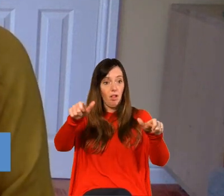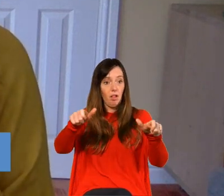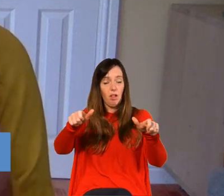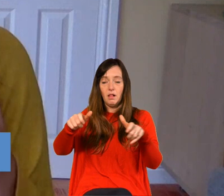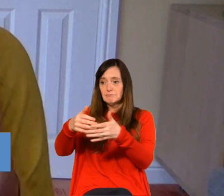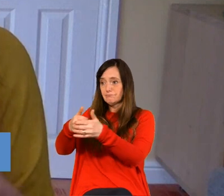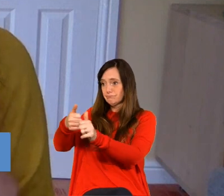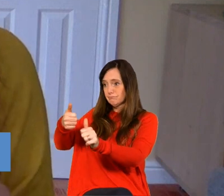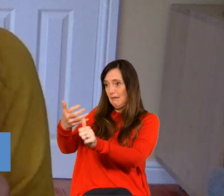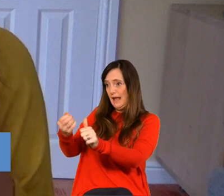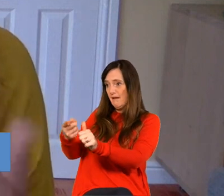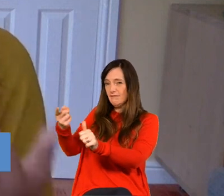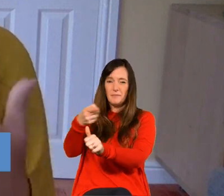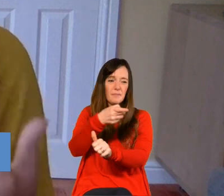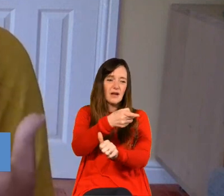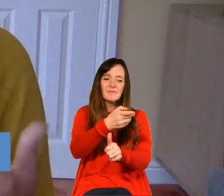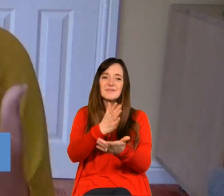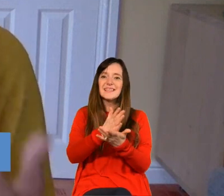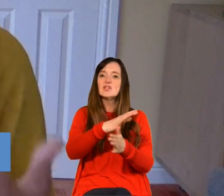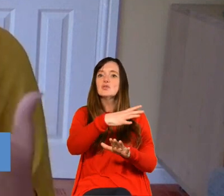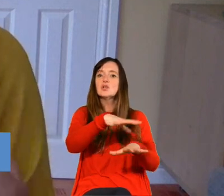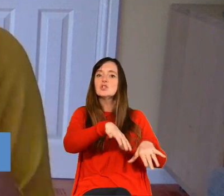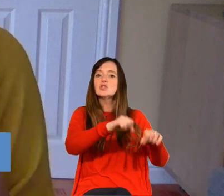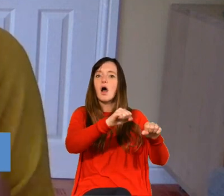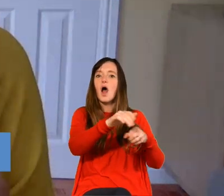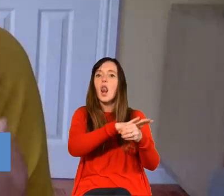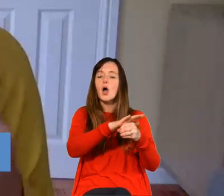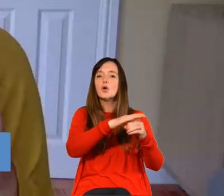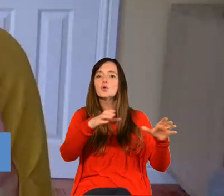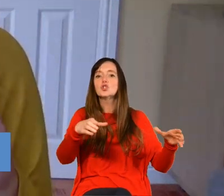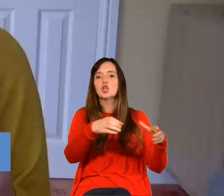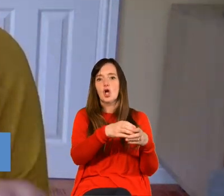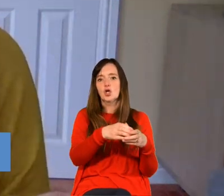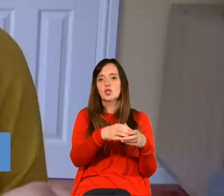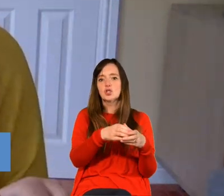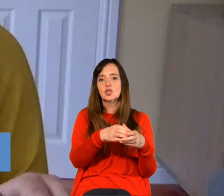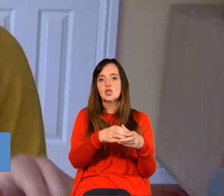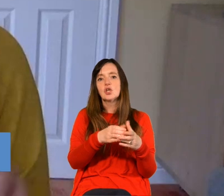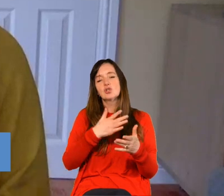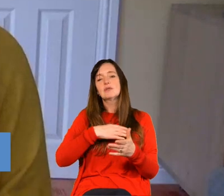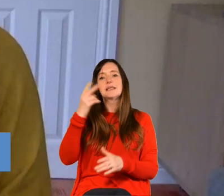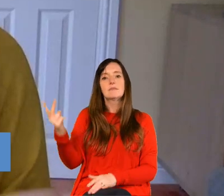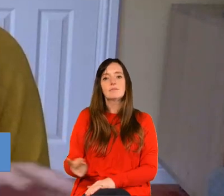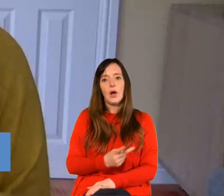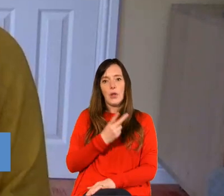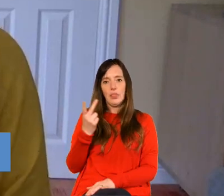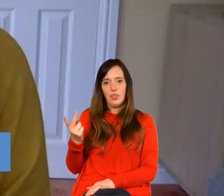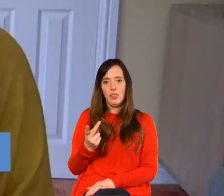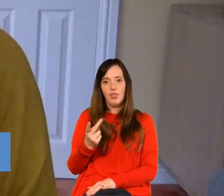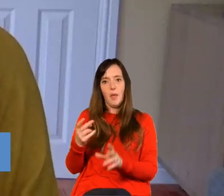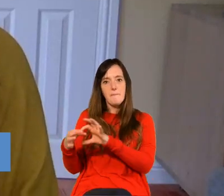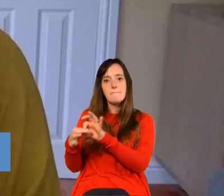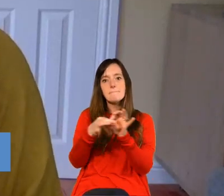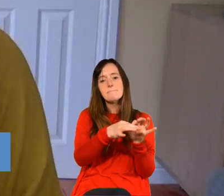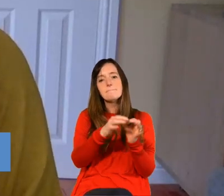in the local church and so i'd say it's but it's a both and rather than either or how can we serve god's great mission um to the world and in partnering